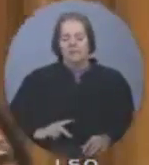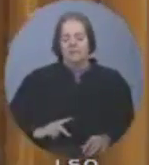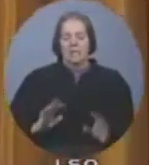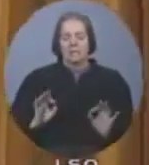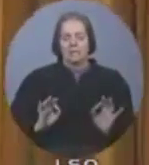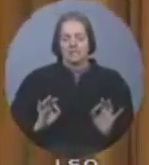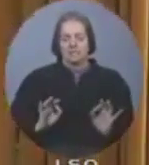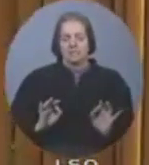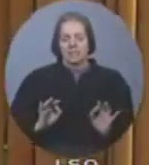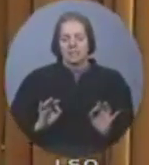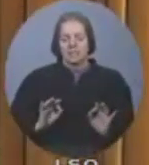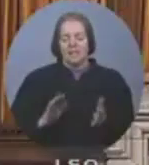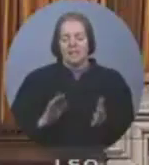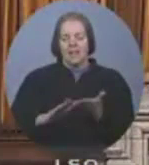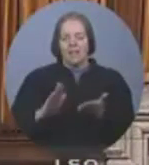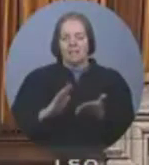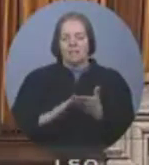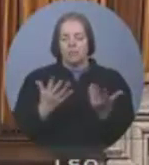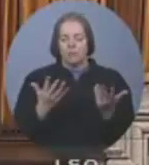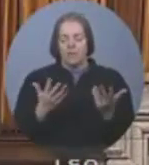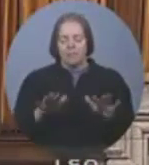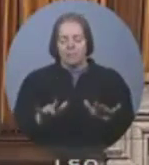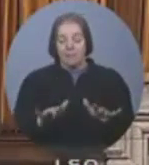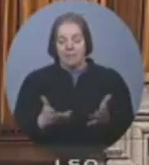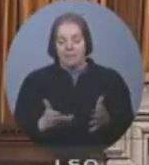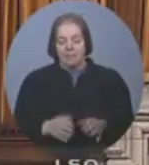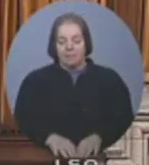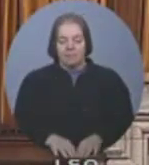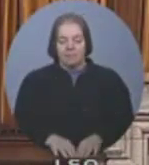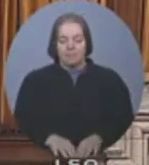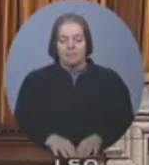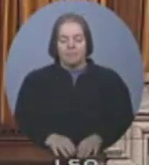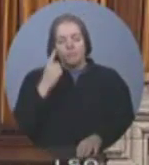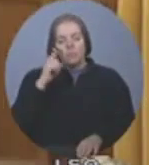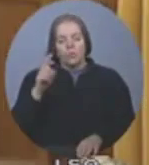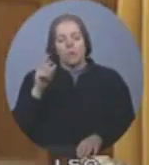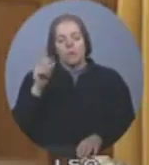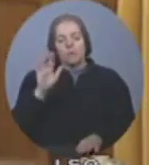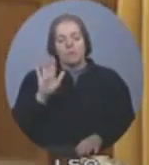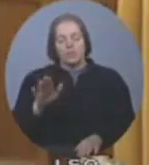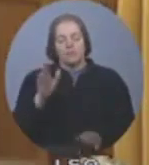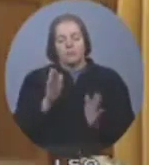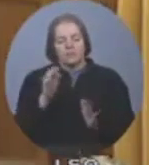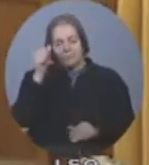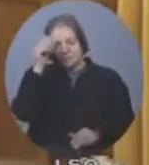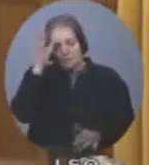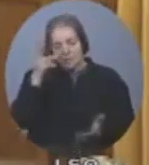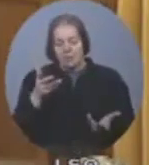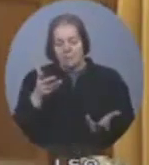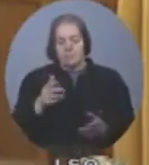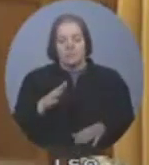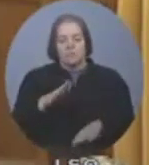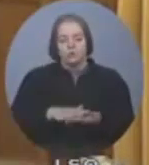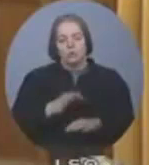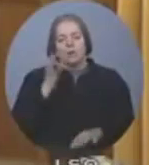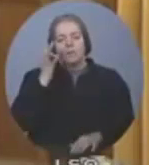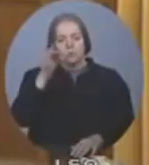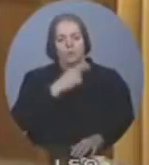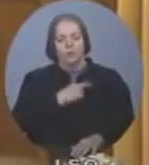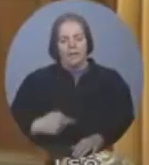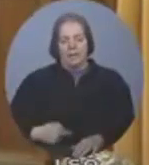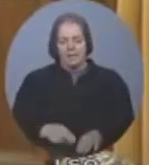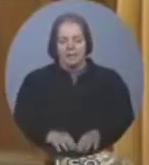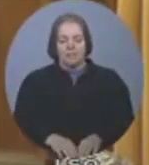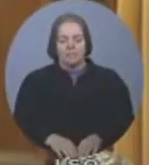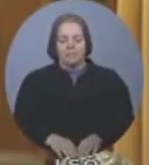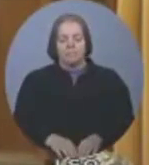The Honourable Parliamentary Secretary to the Prime Minister. I'd like to thank the Honourable Member for her question.